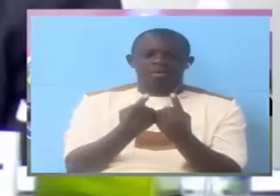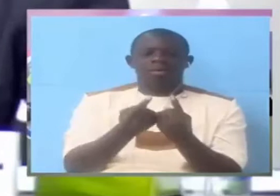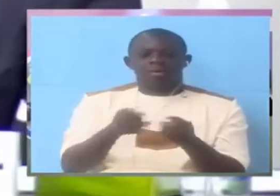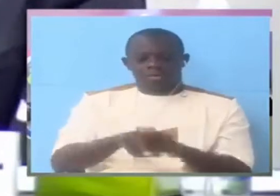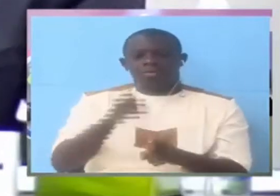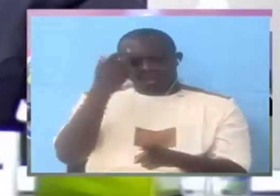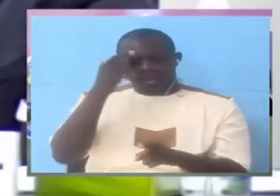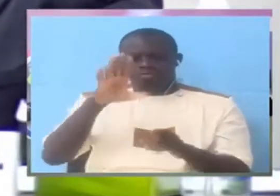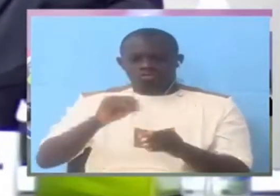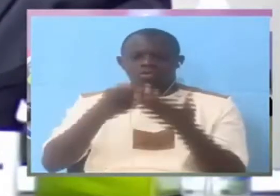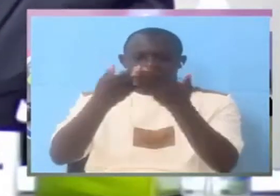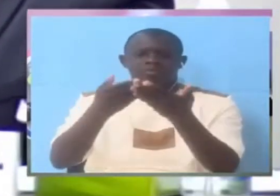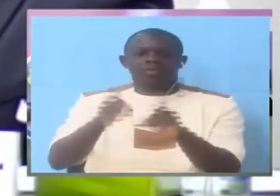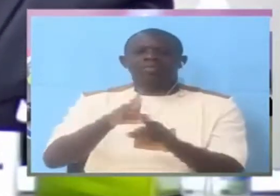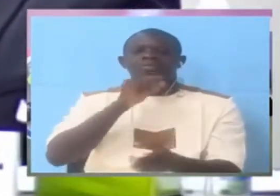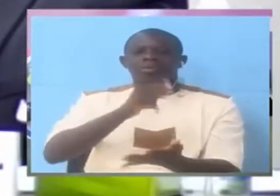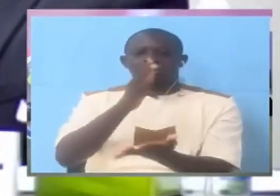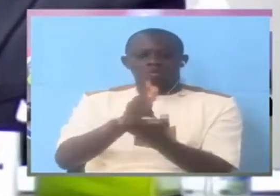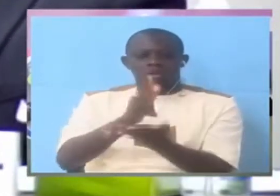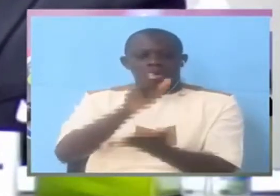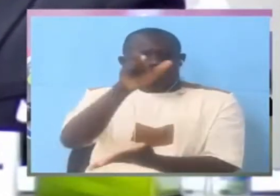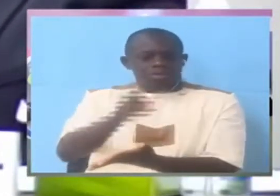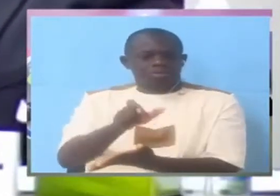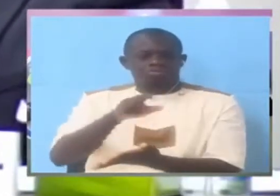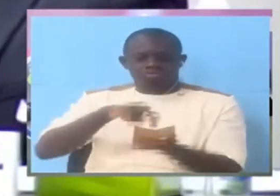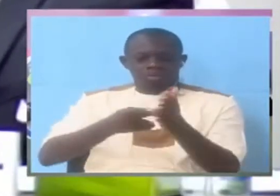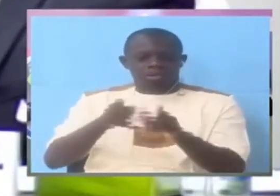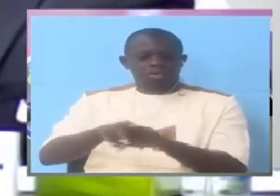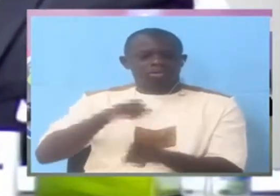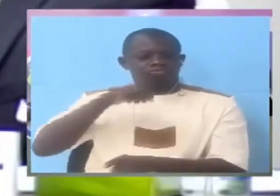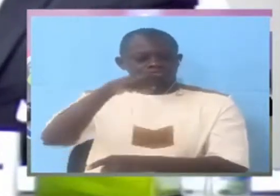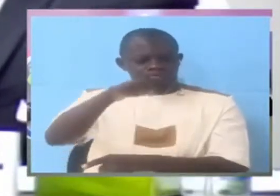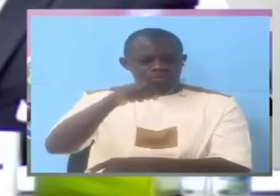Mr. Witness, you know what? It would be misleading to the commission.